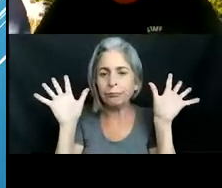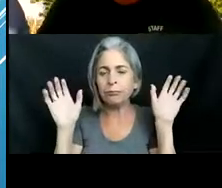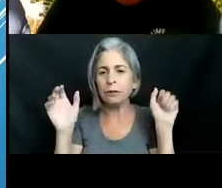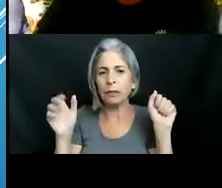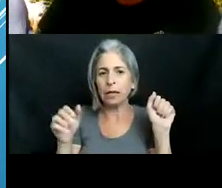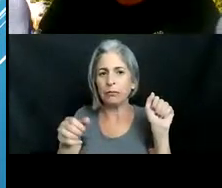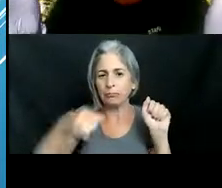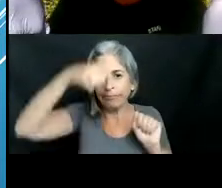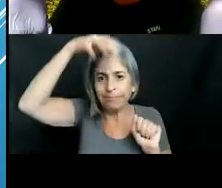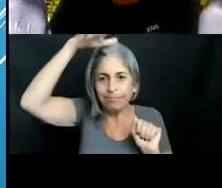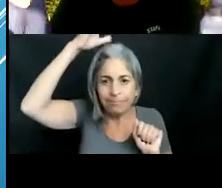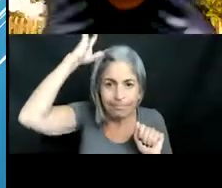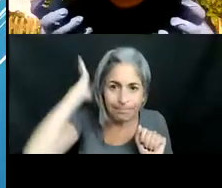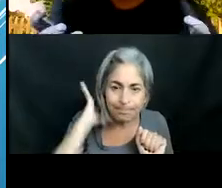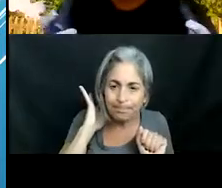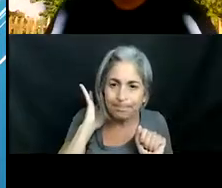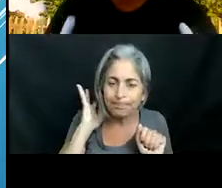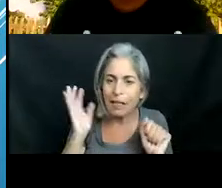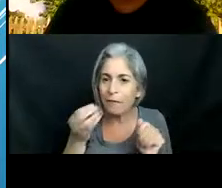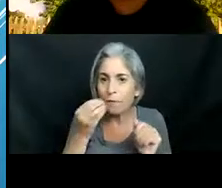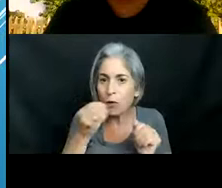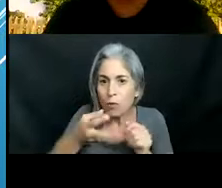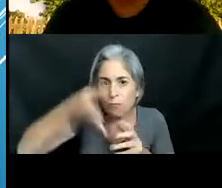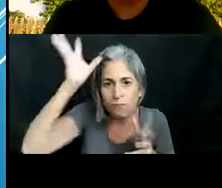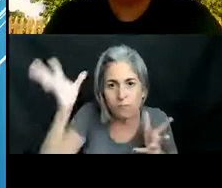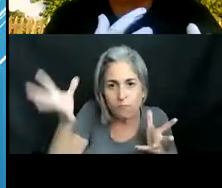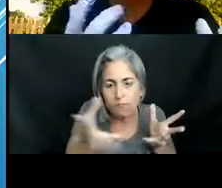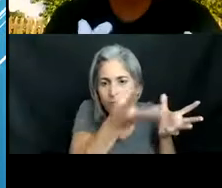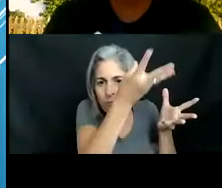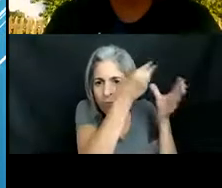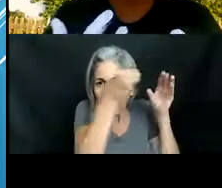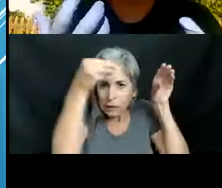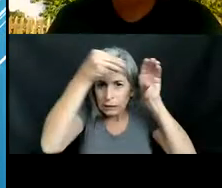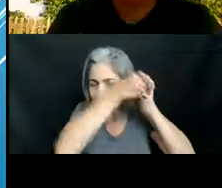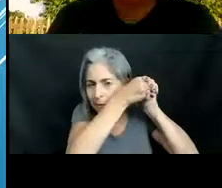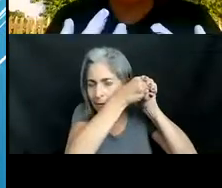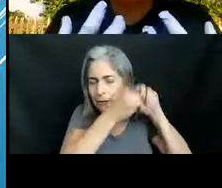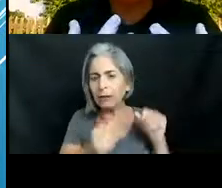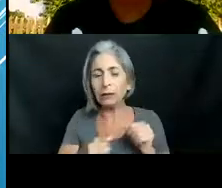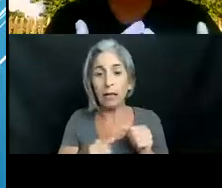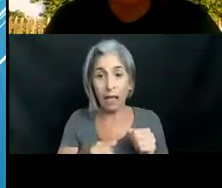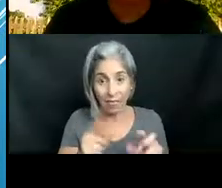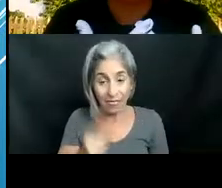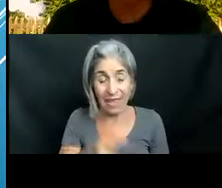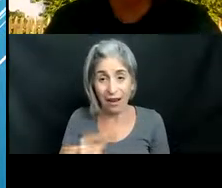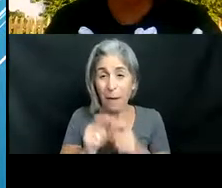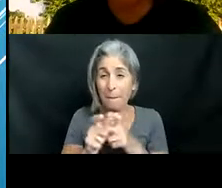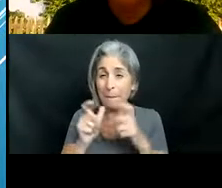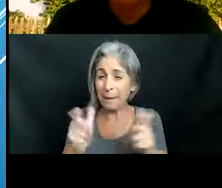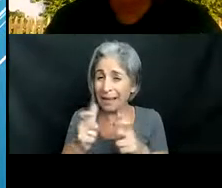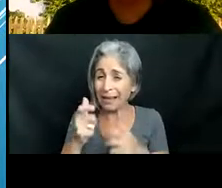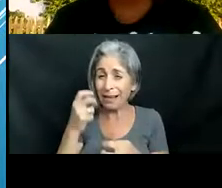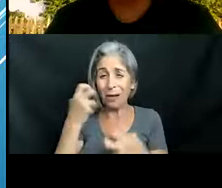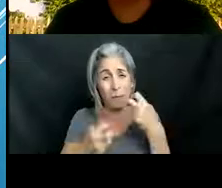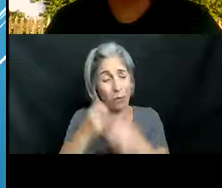herd all of their food up into a corner where they could quickly eat them um one of the reasons that they are such a major problem and a major